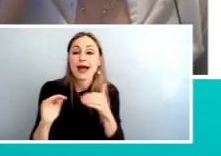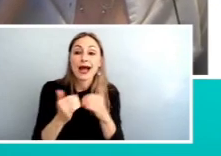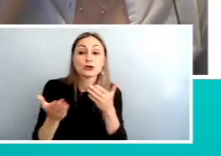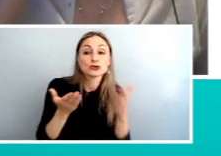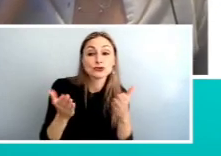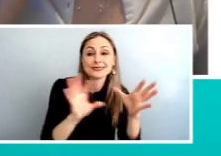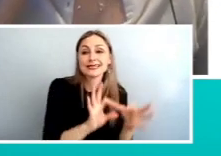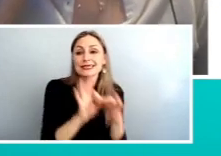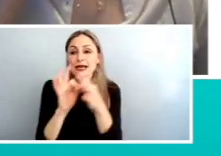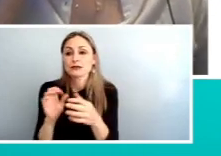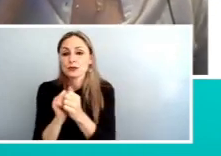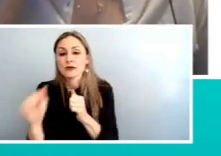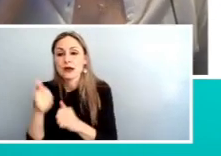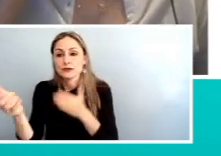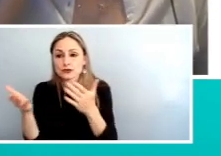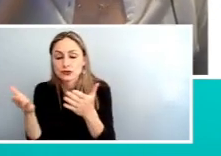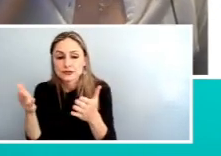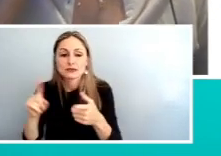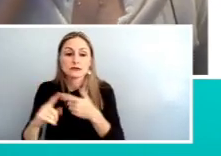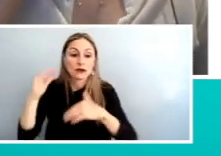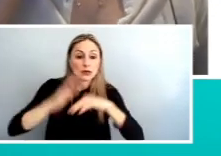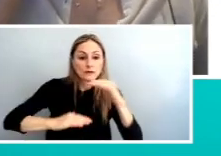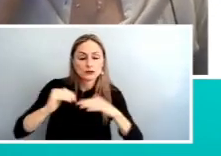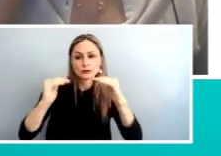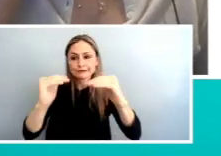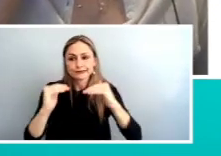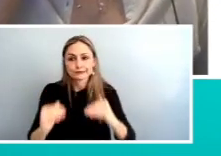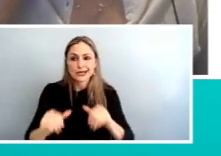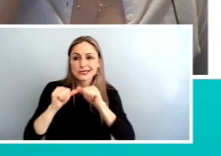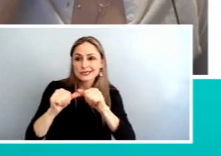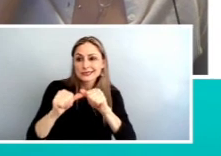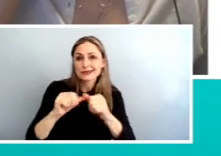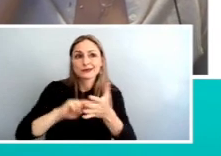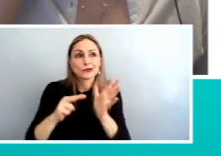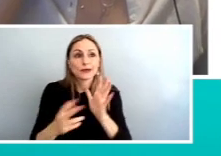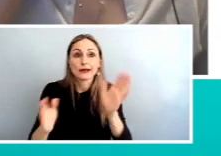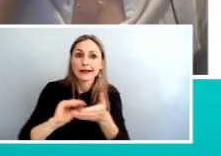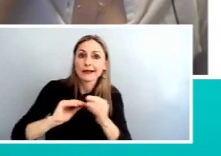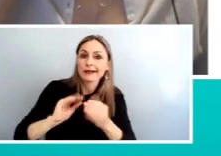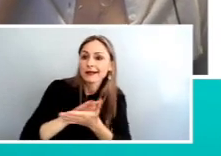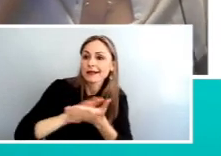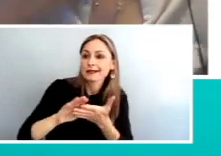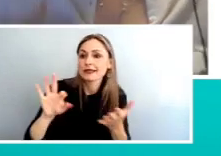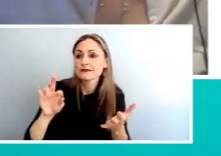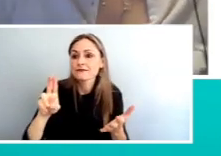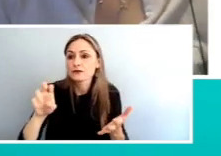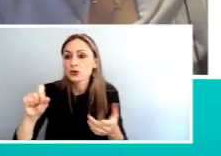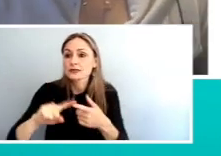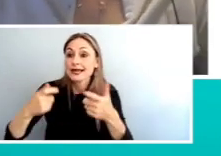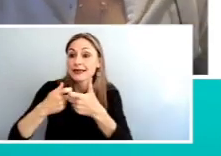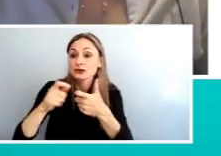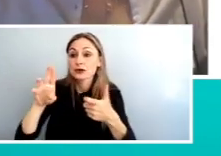the comfort of the service, the sustainability. So, clean fuels, electric buses, things like that. And then the affordability of the